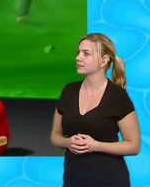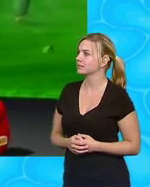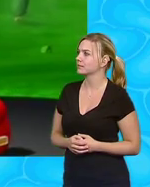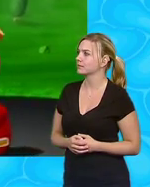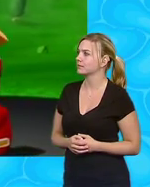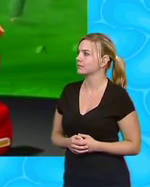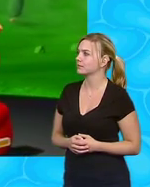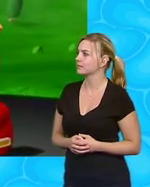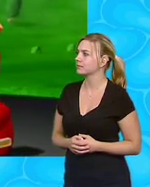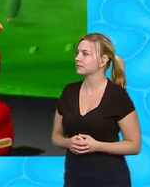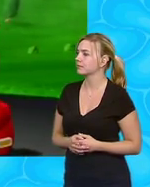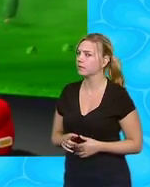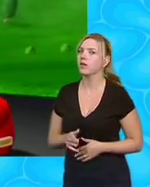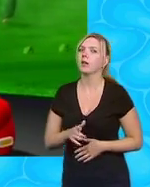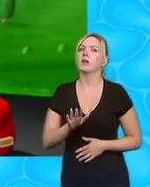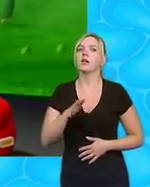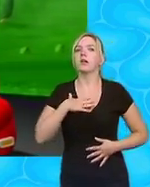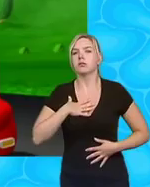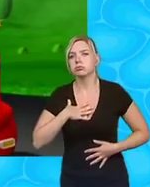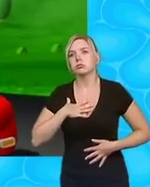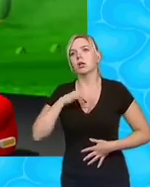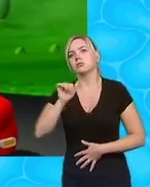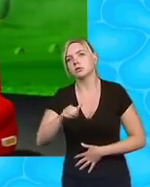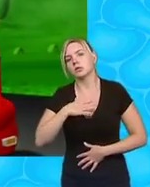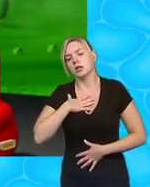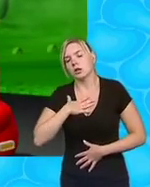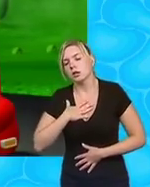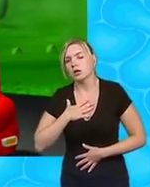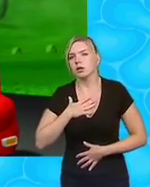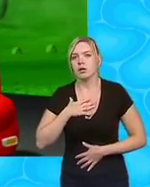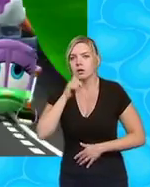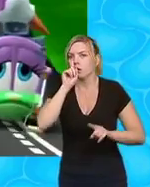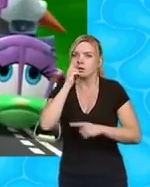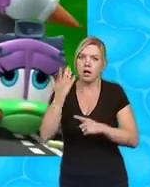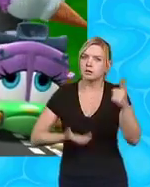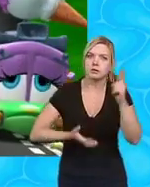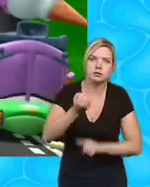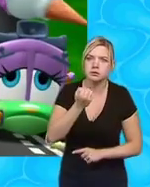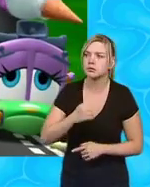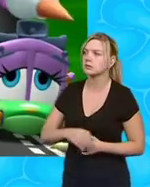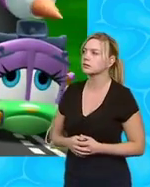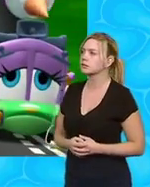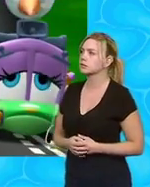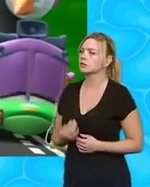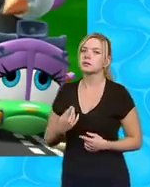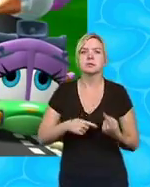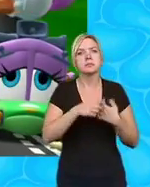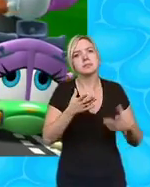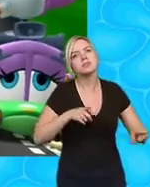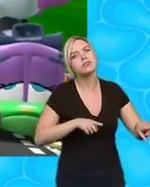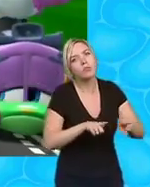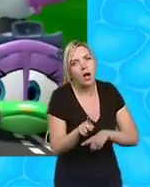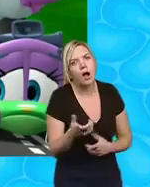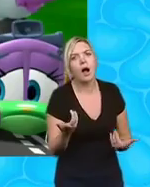oh okay that's it we're never gonna make it oh we tried Finlay